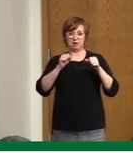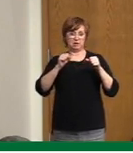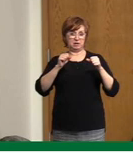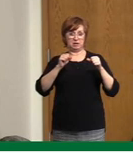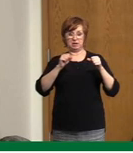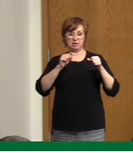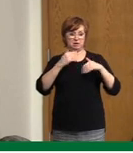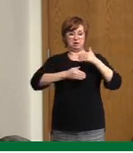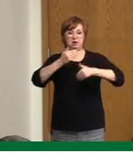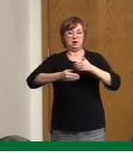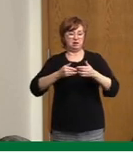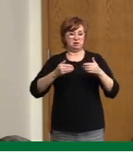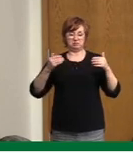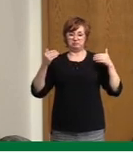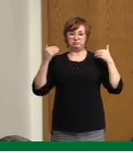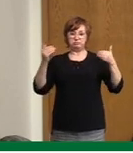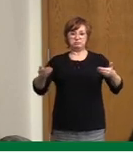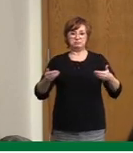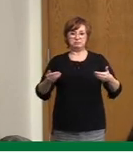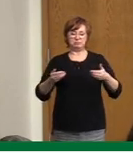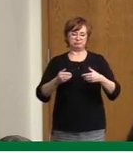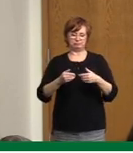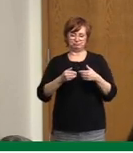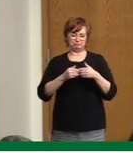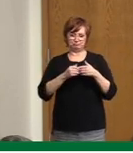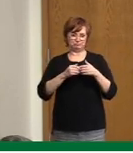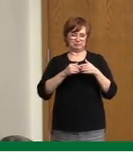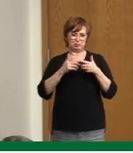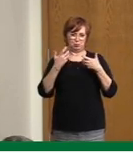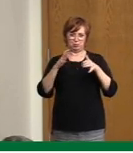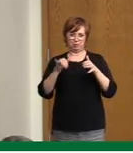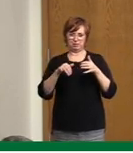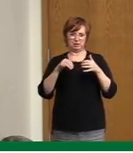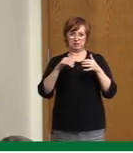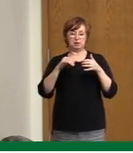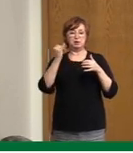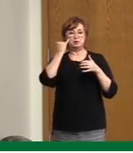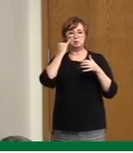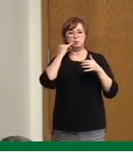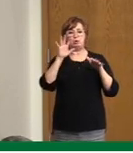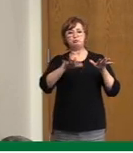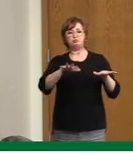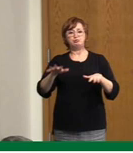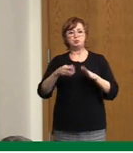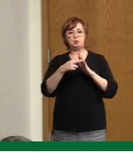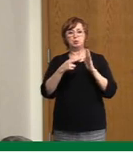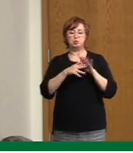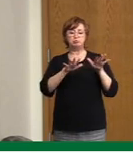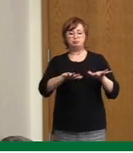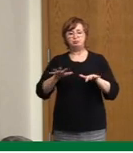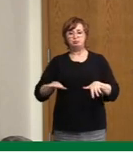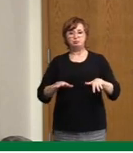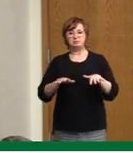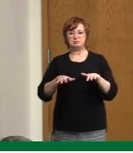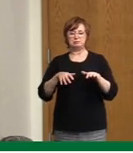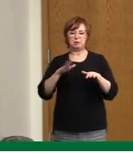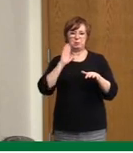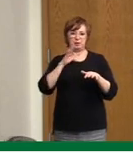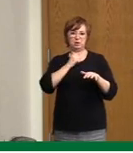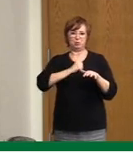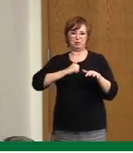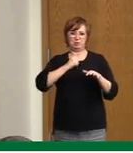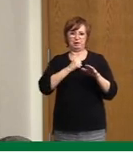have a bit of a relaxation, you always see the impact of that two or three weeks down the road. But again, I think where we want to be is the blue